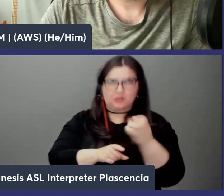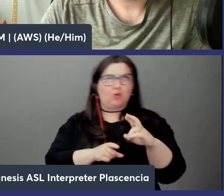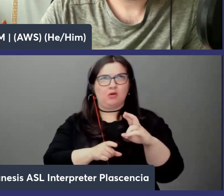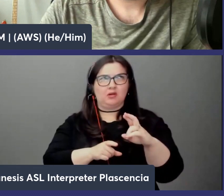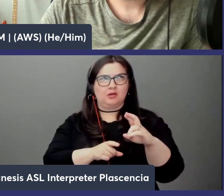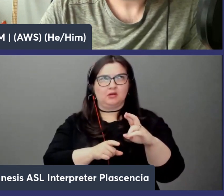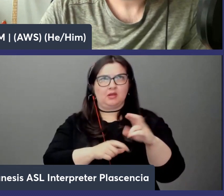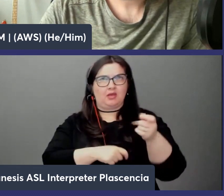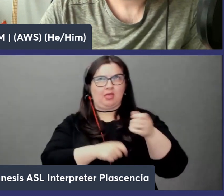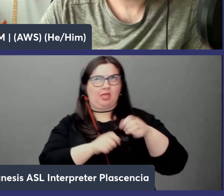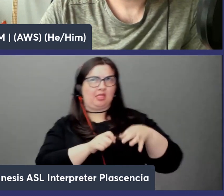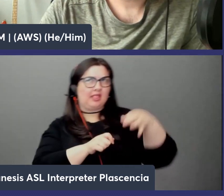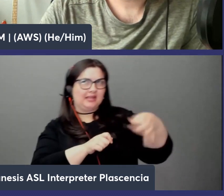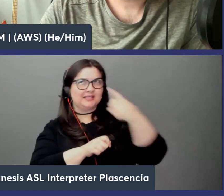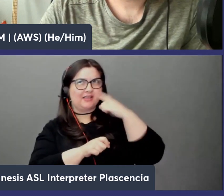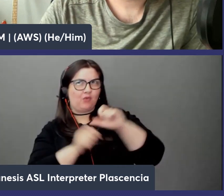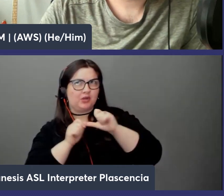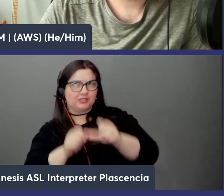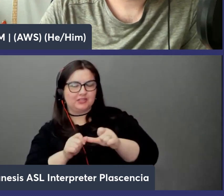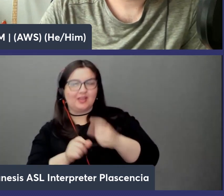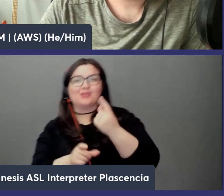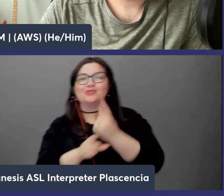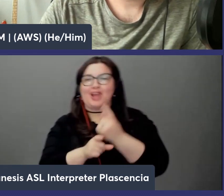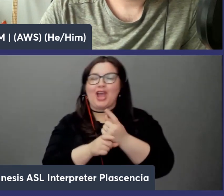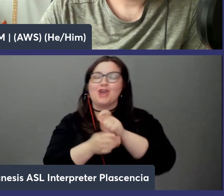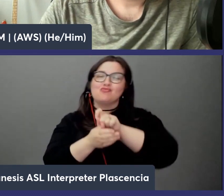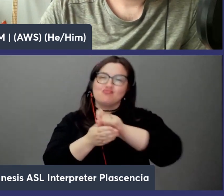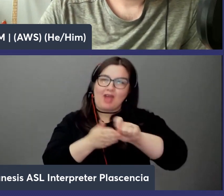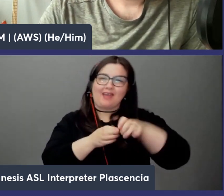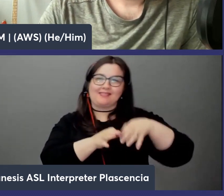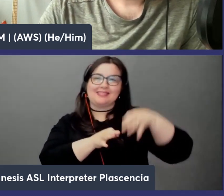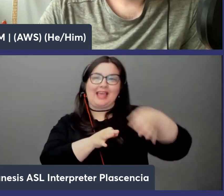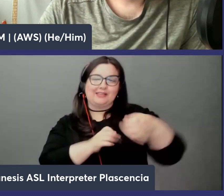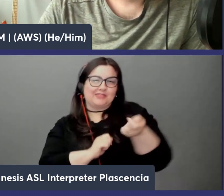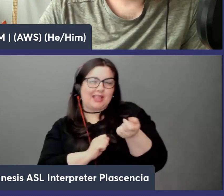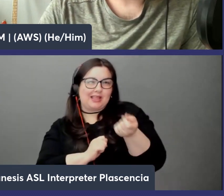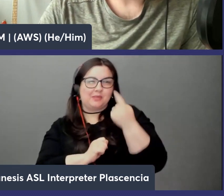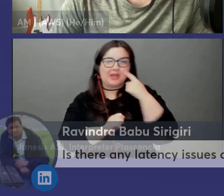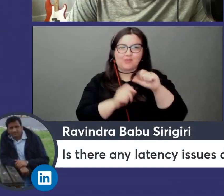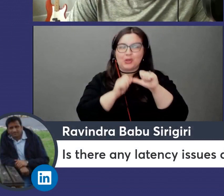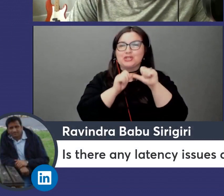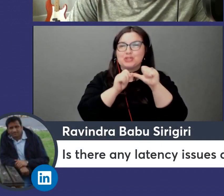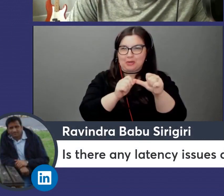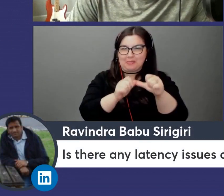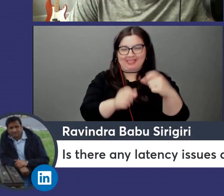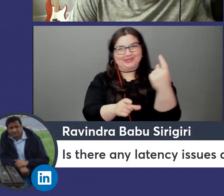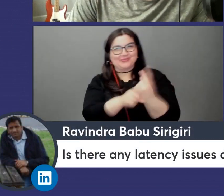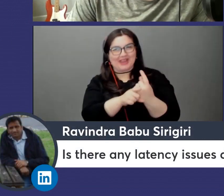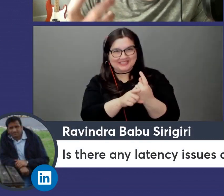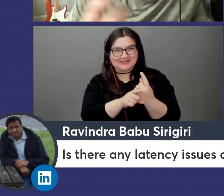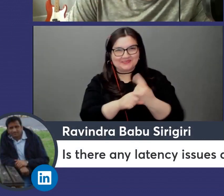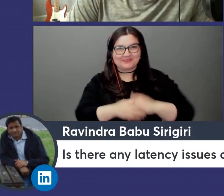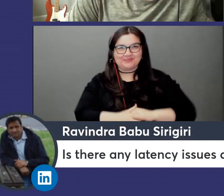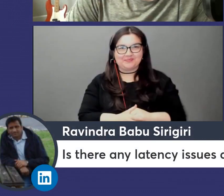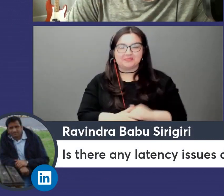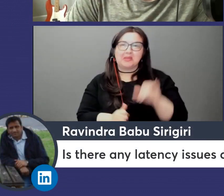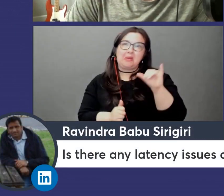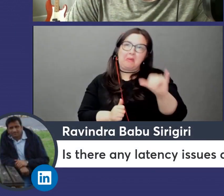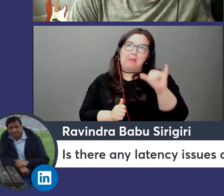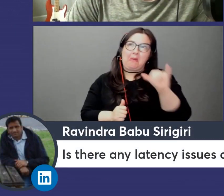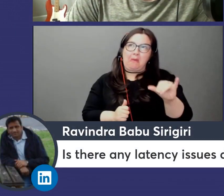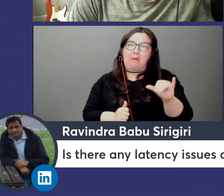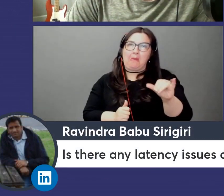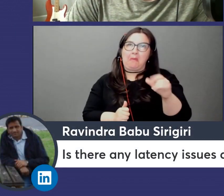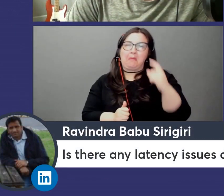you're trading right latency a little bit uh for durability yes yeah i think that's a decent trade-off